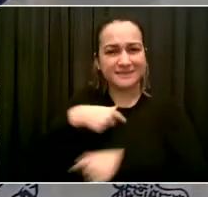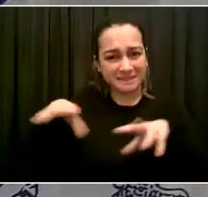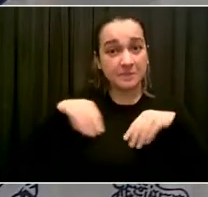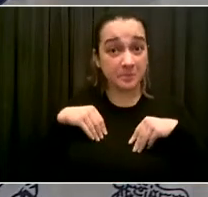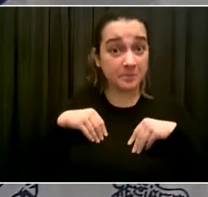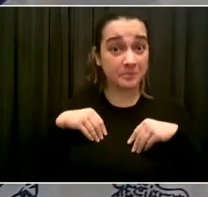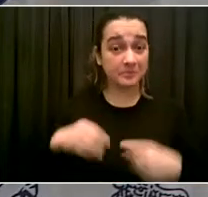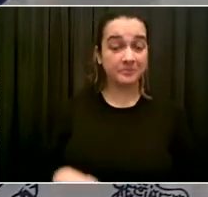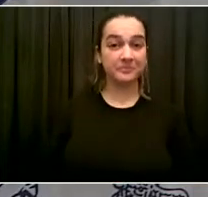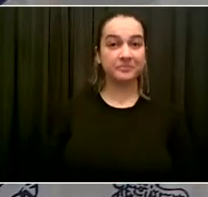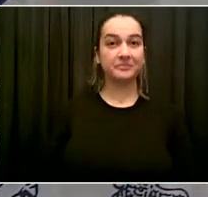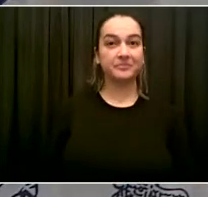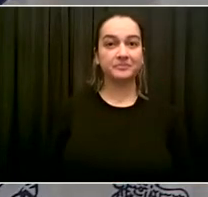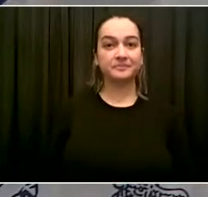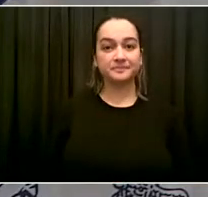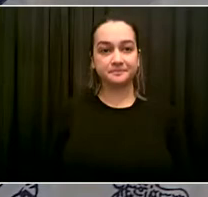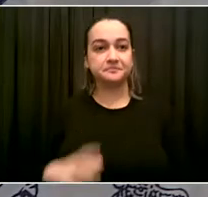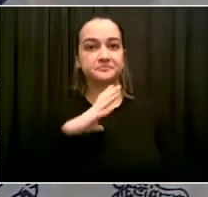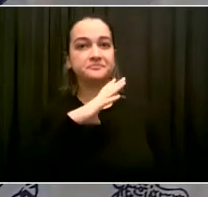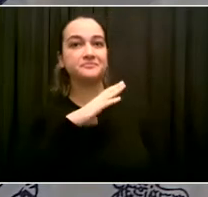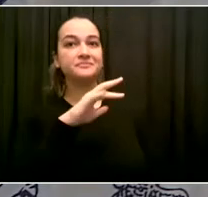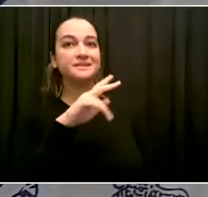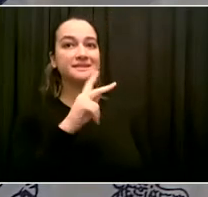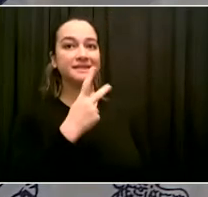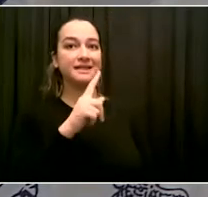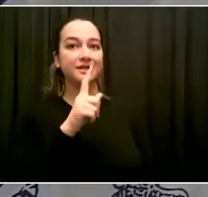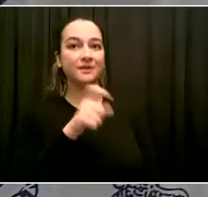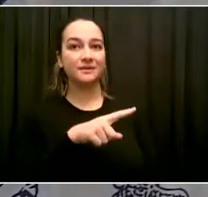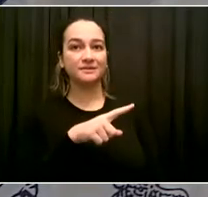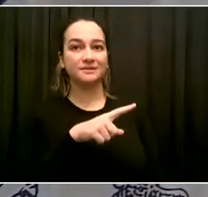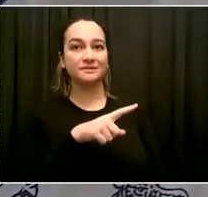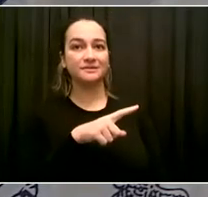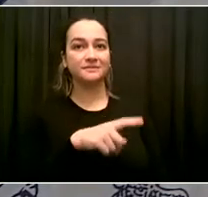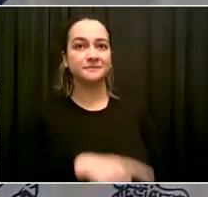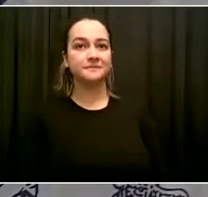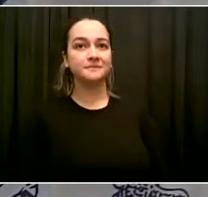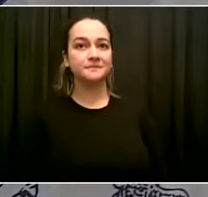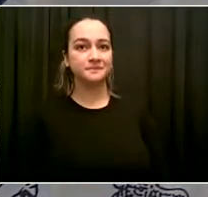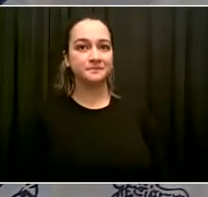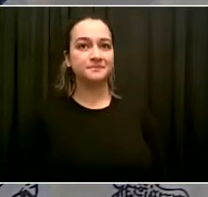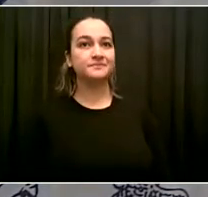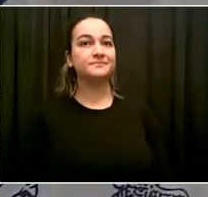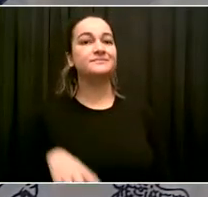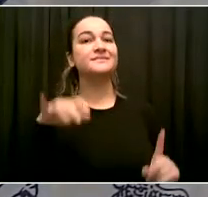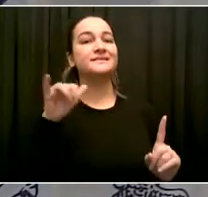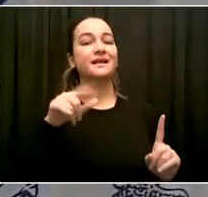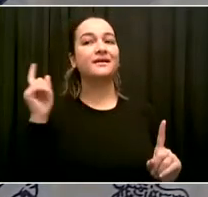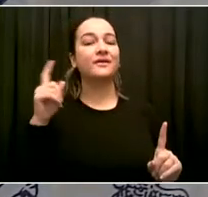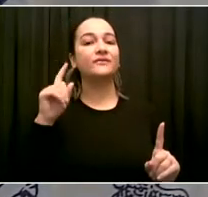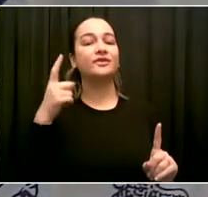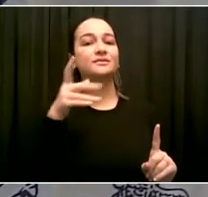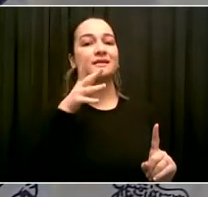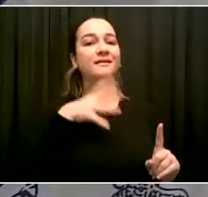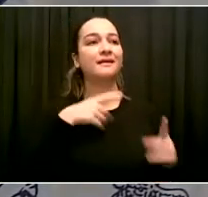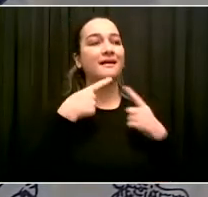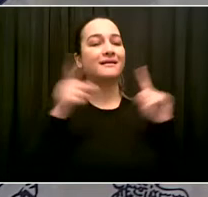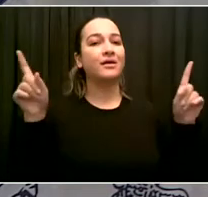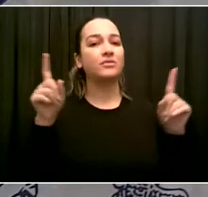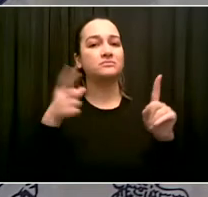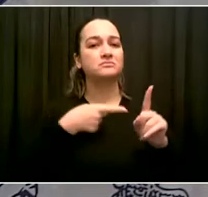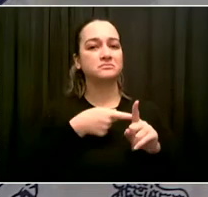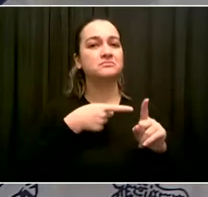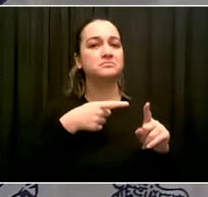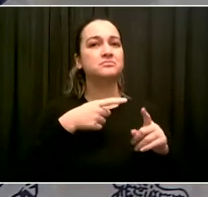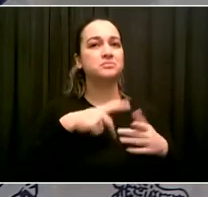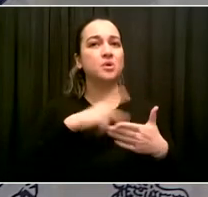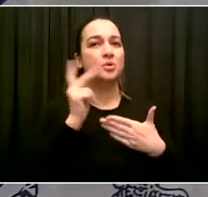mean, if I understood Councilman Ku correctly, it was sort of tying that into the challenge of dealing with hate